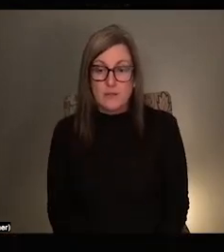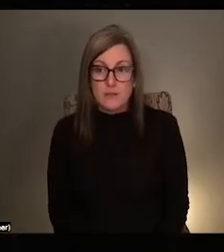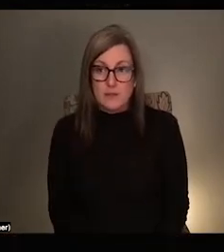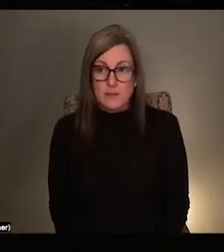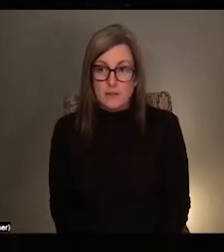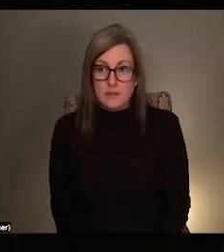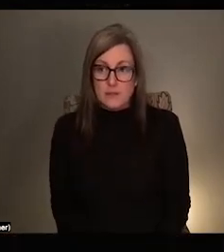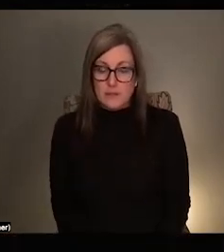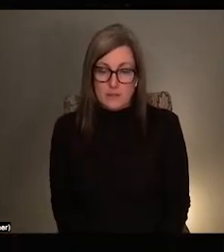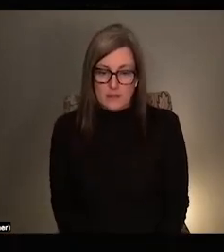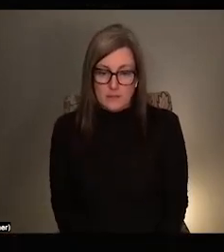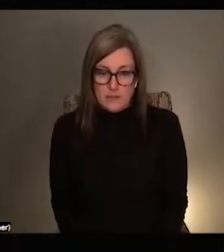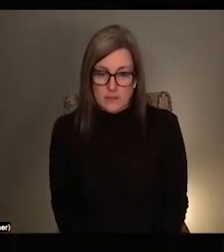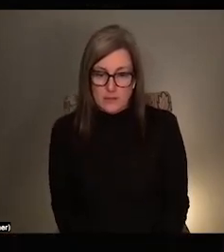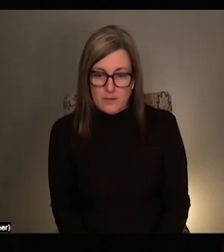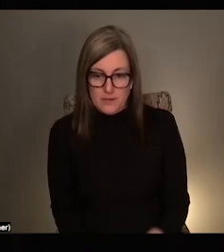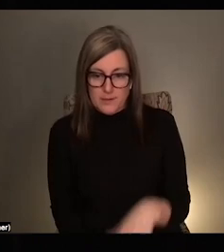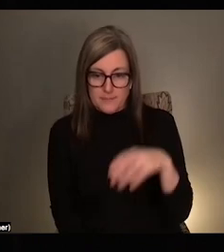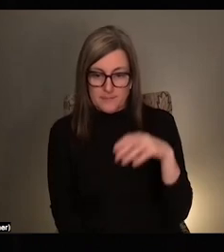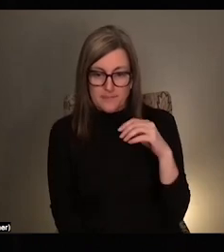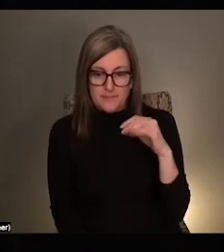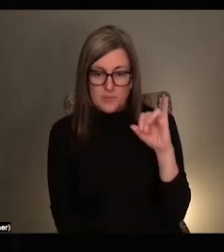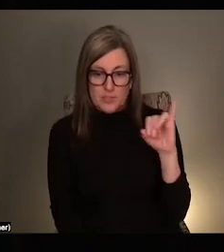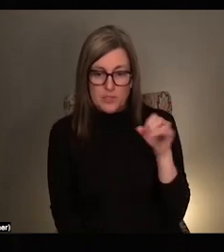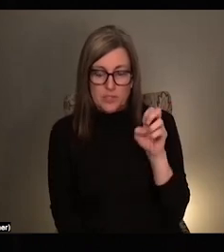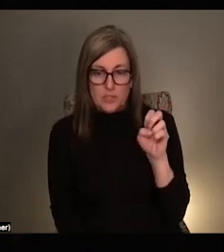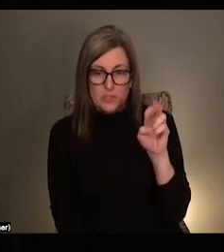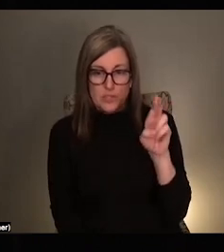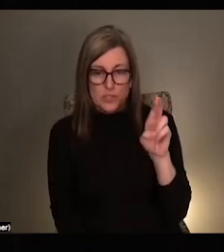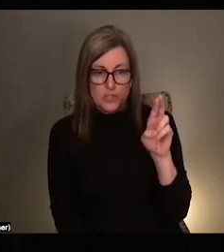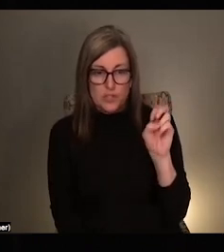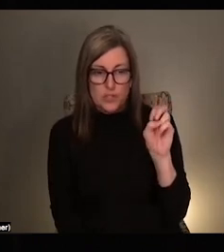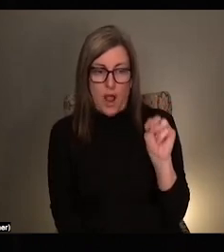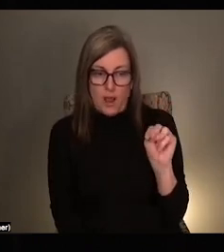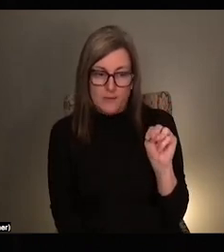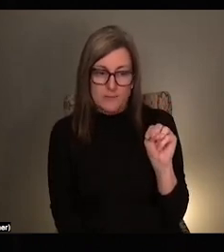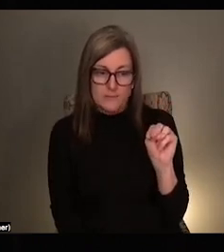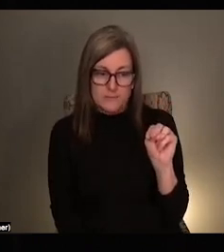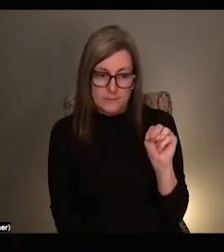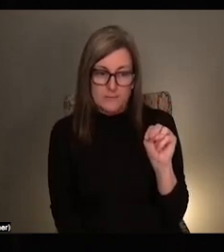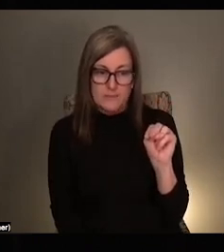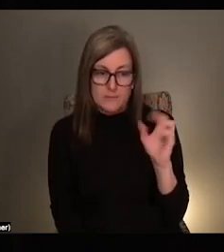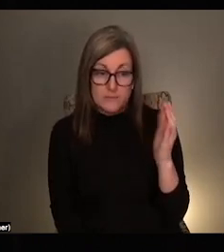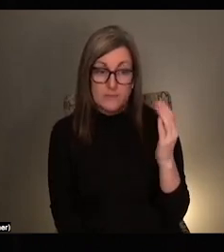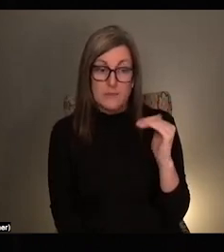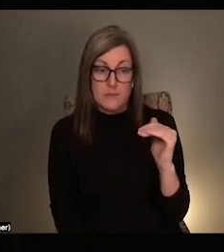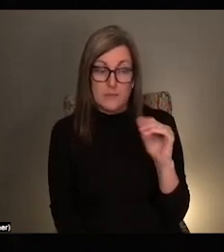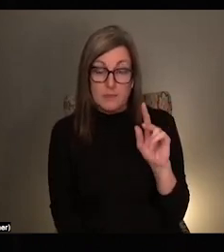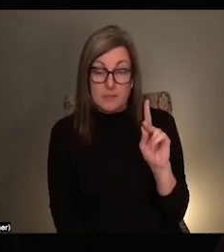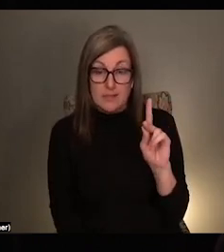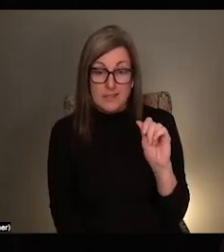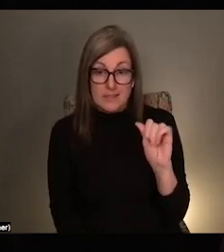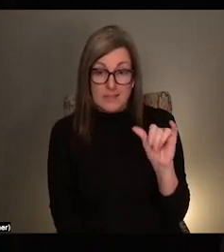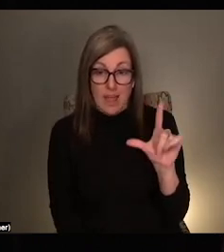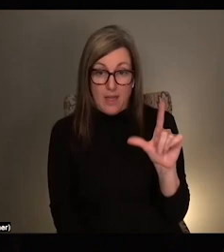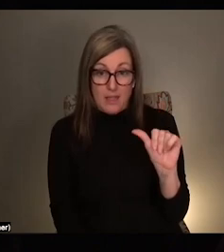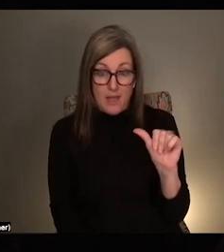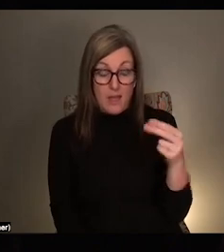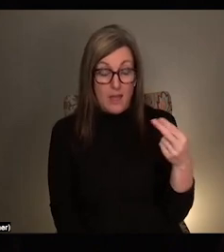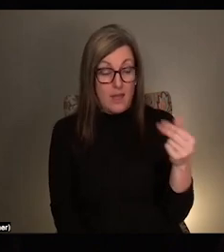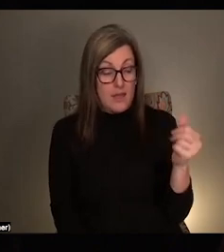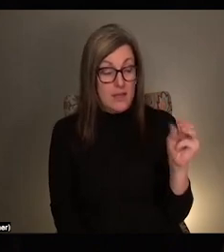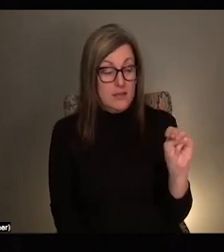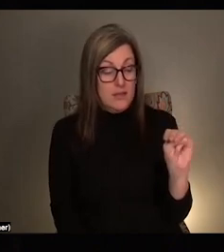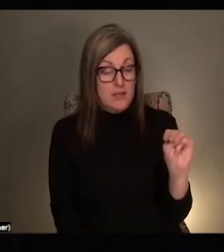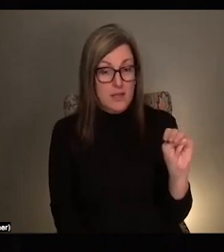obviously, um, somebody who I really want to cite is Kayla Hamilton, who's a dancer working